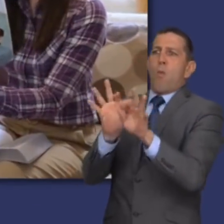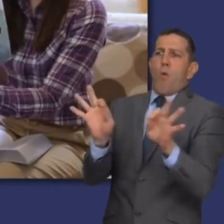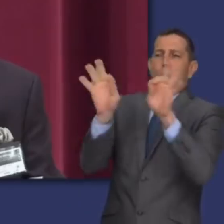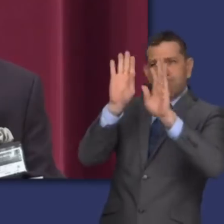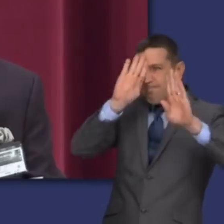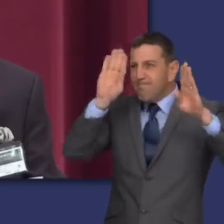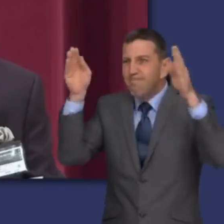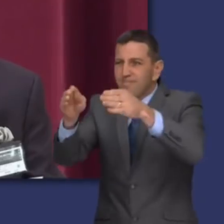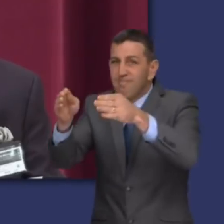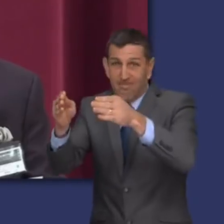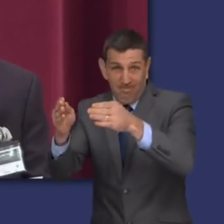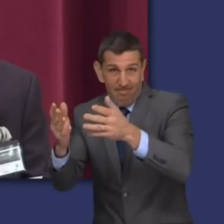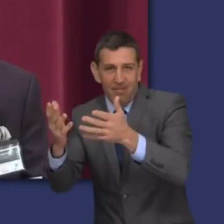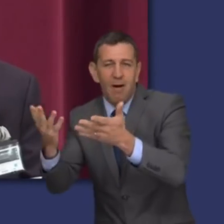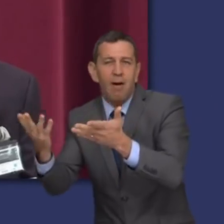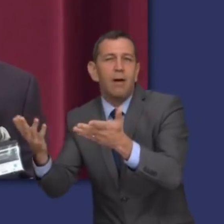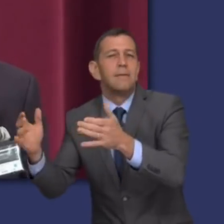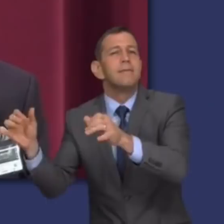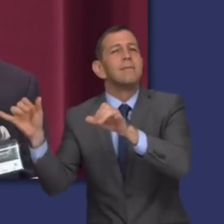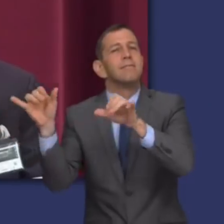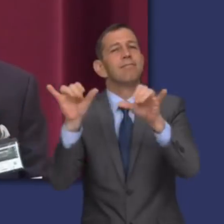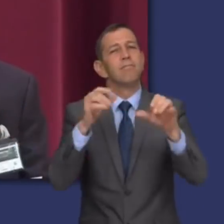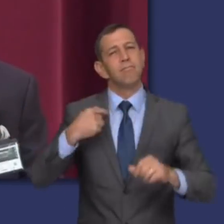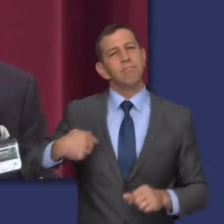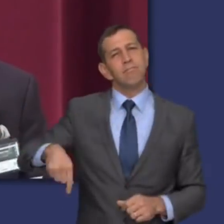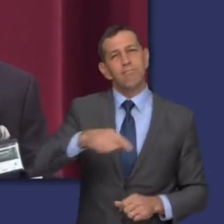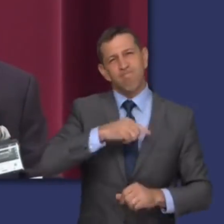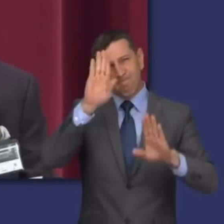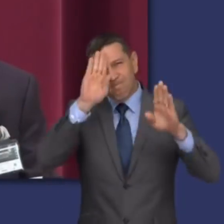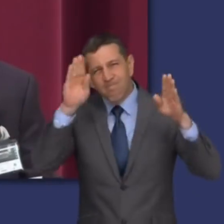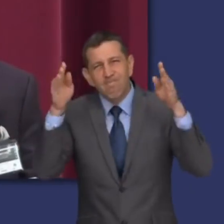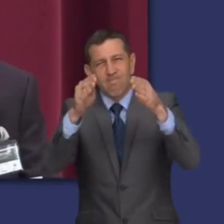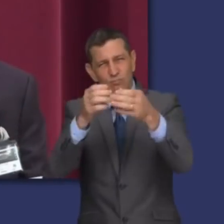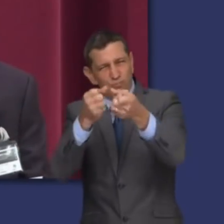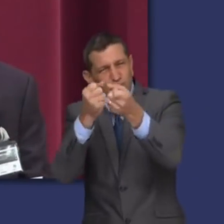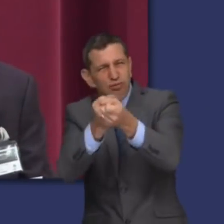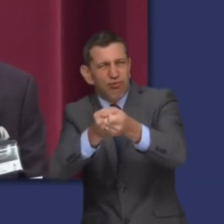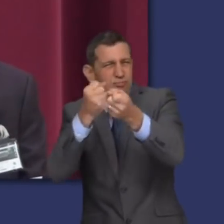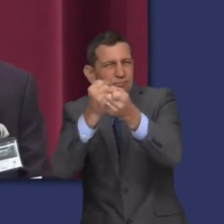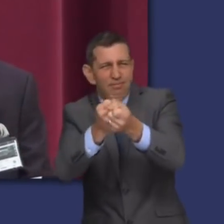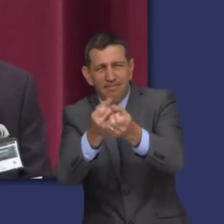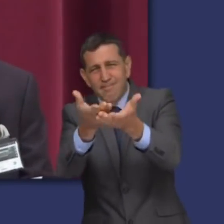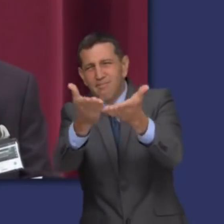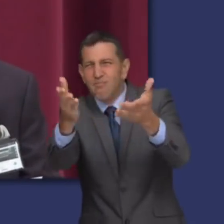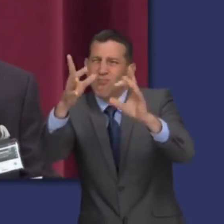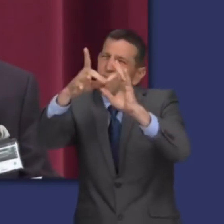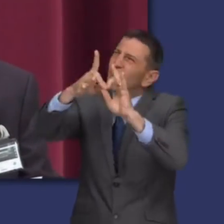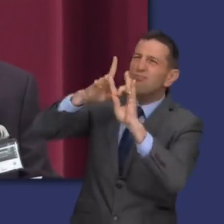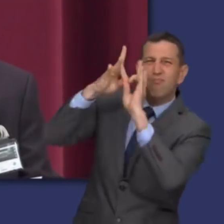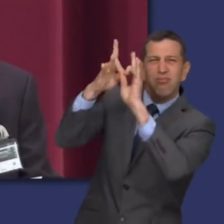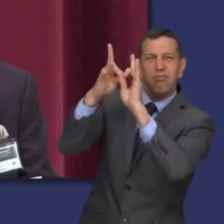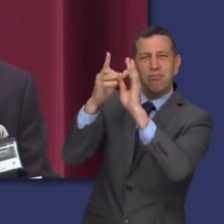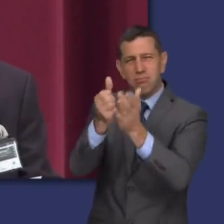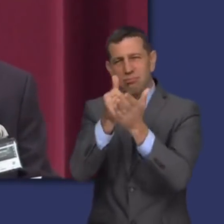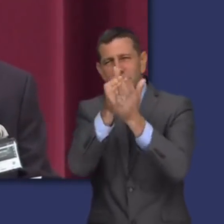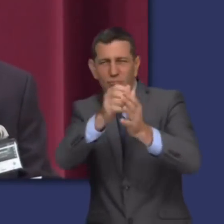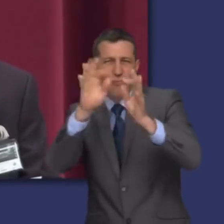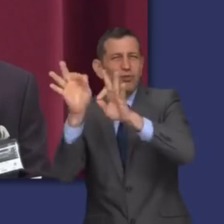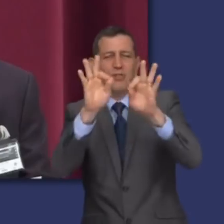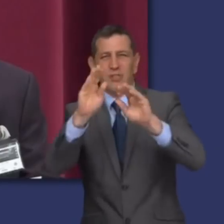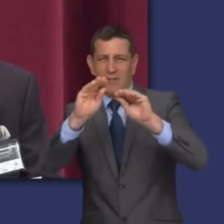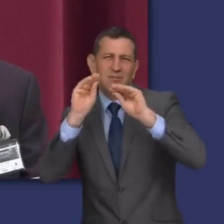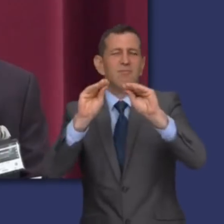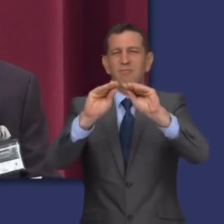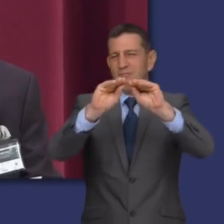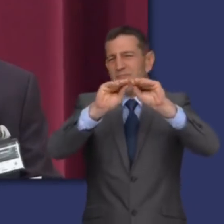things. We desire to give priority to those activities that contribute the most to the spiritual welfare